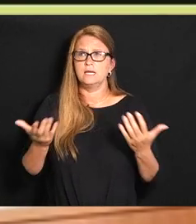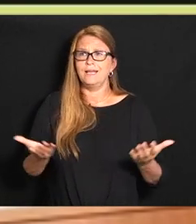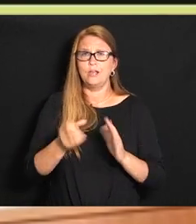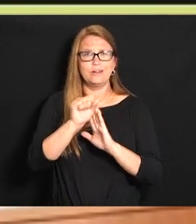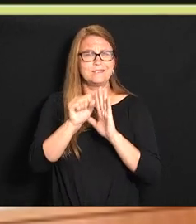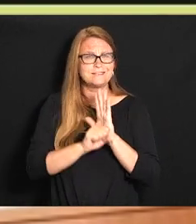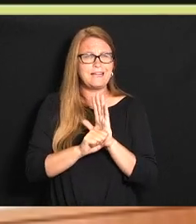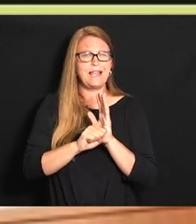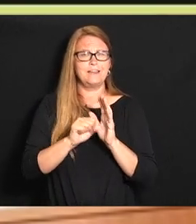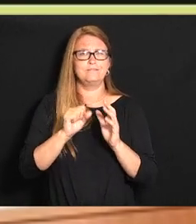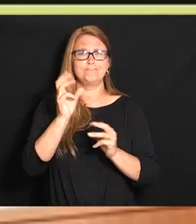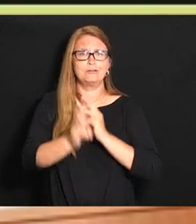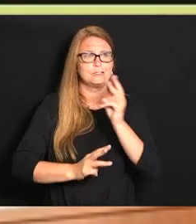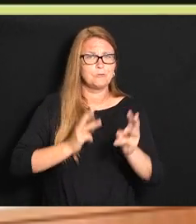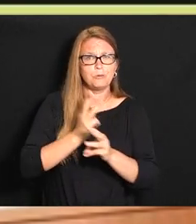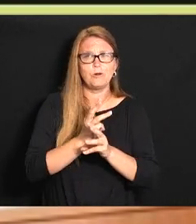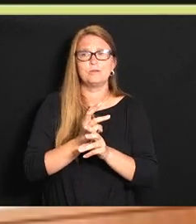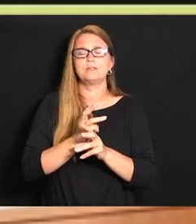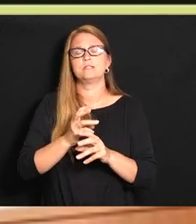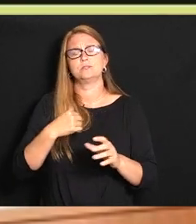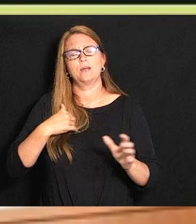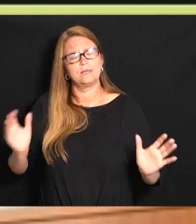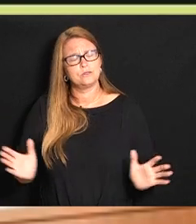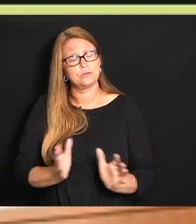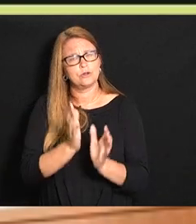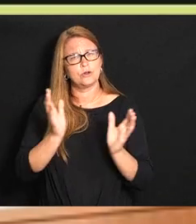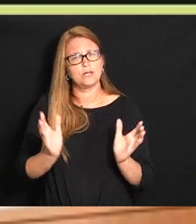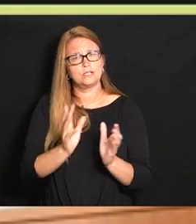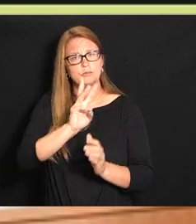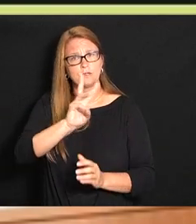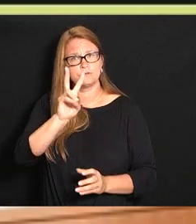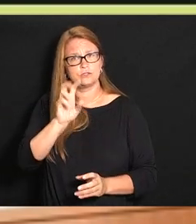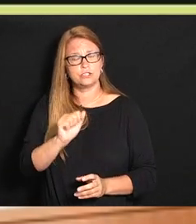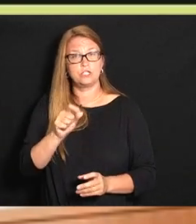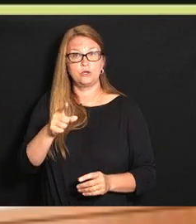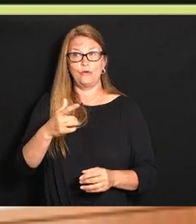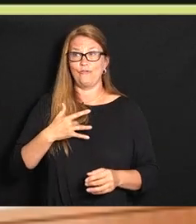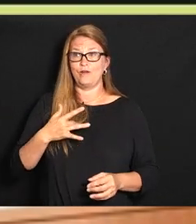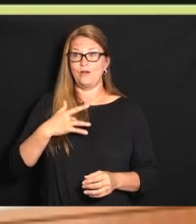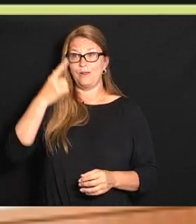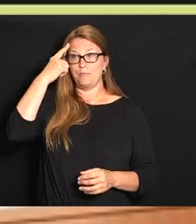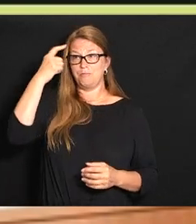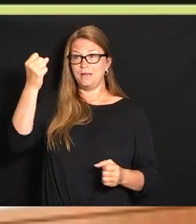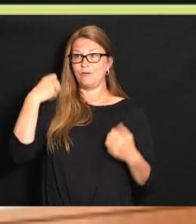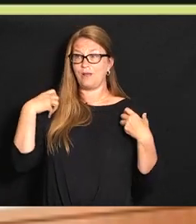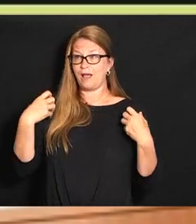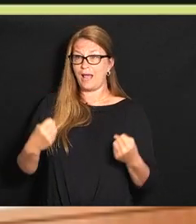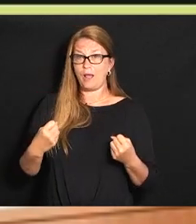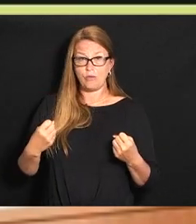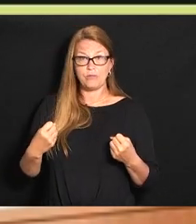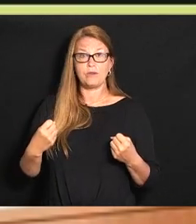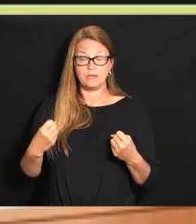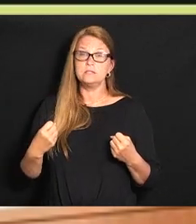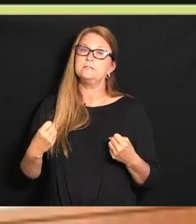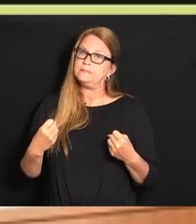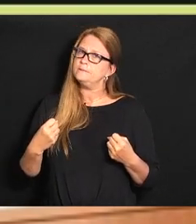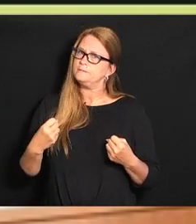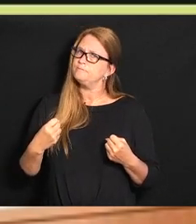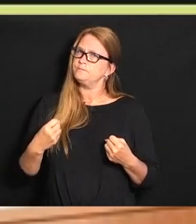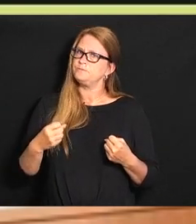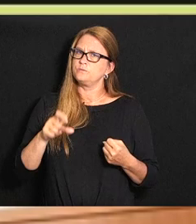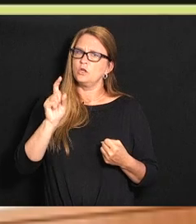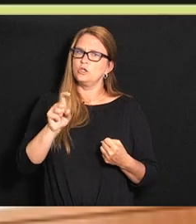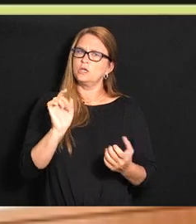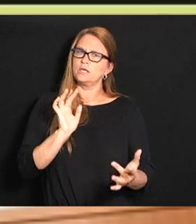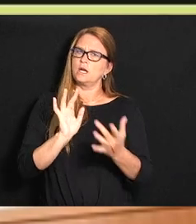a nation so encourage West Virginians who are having mental health issues or concerns that you